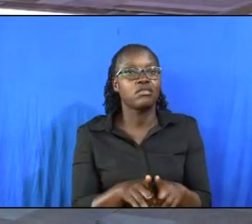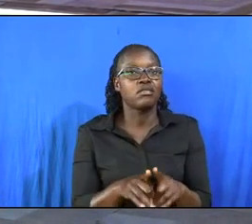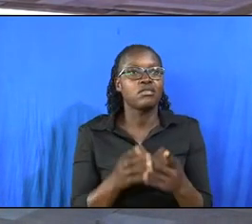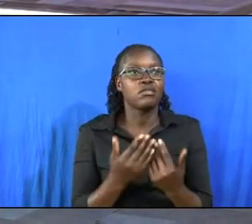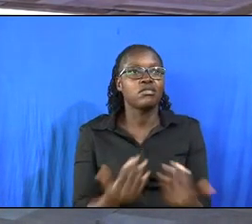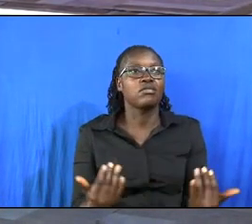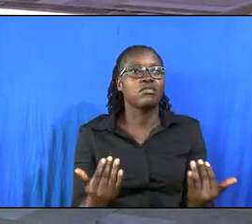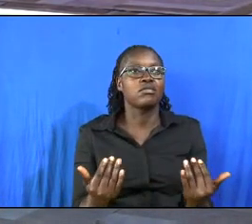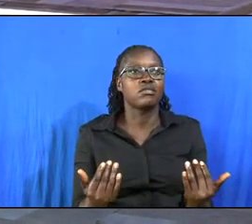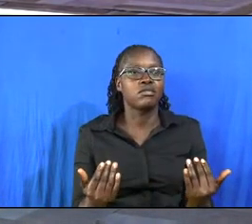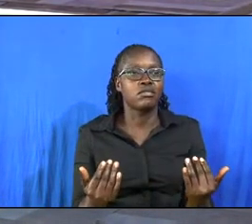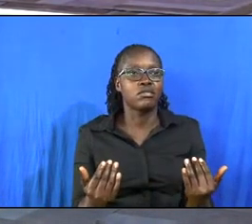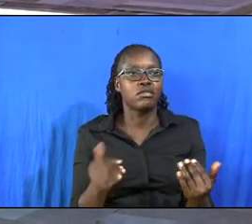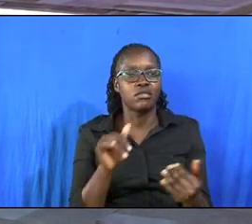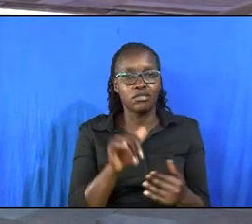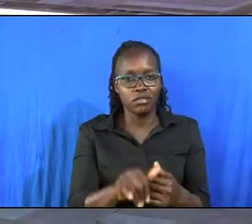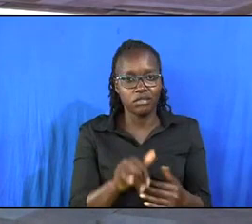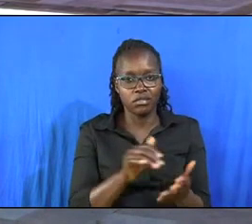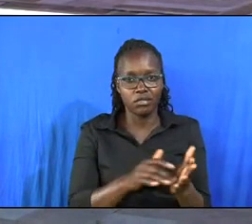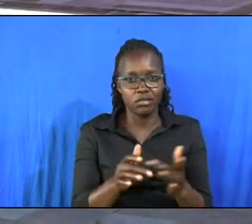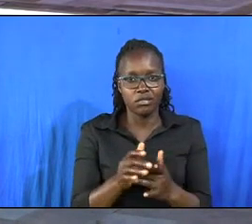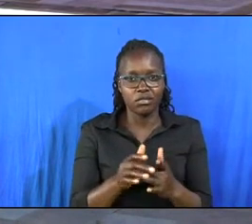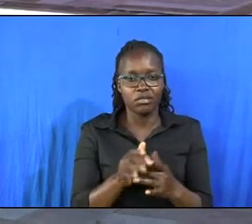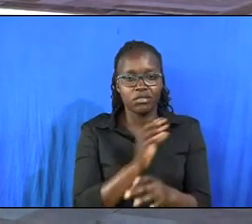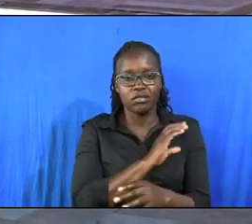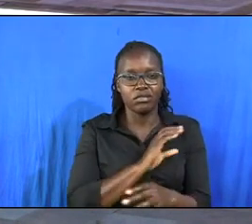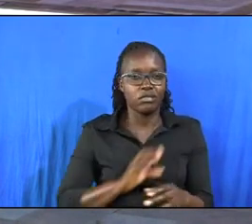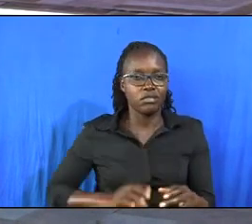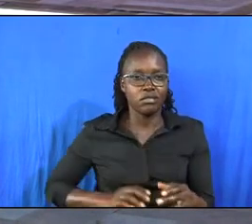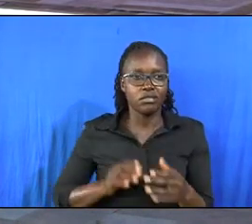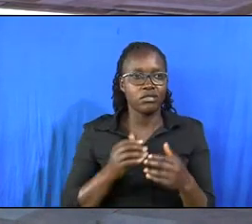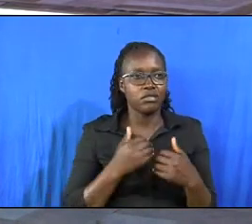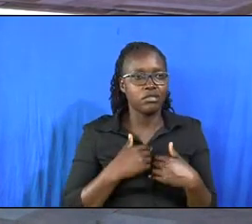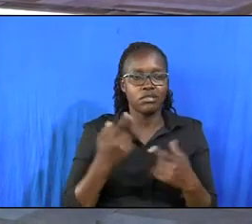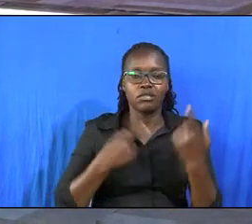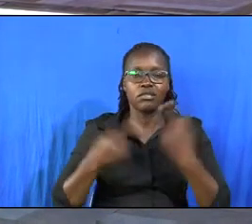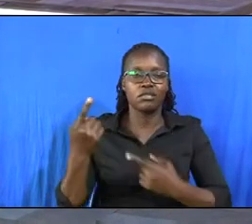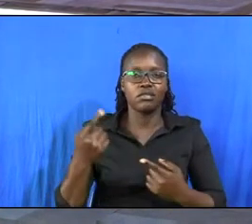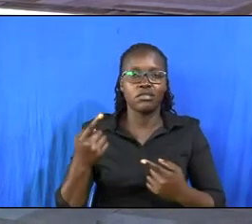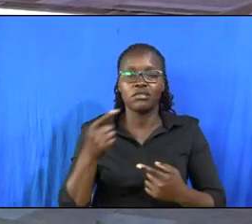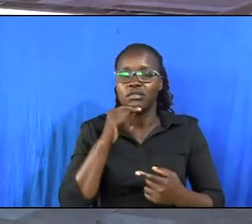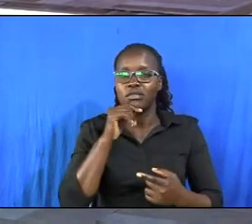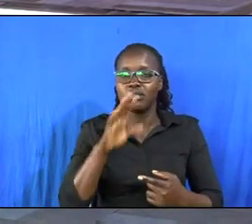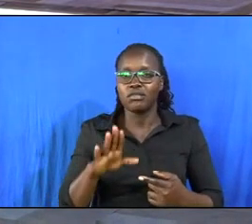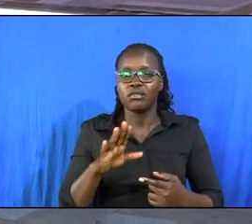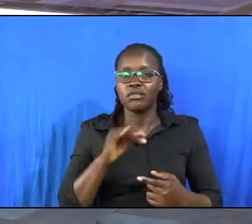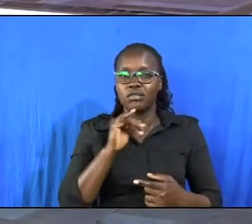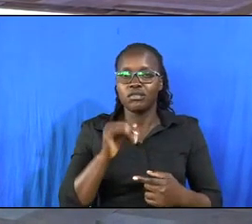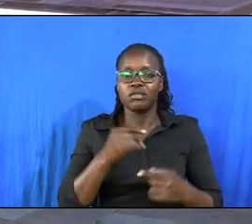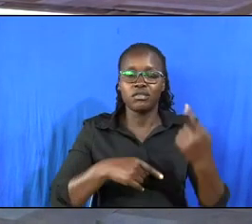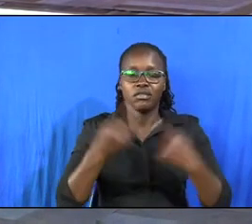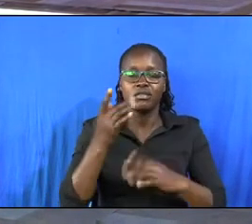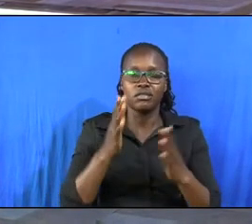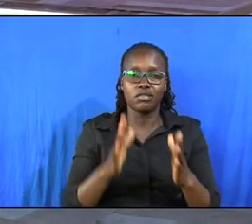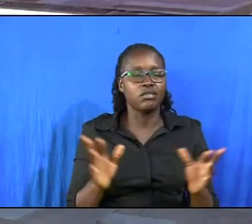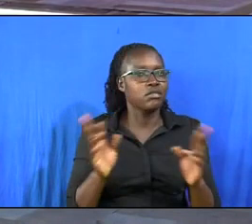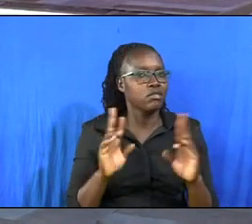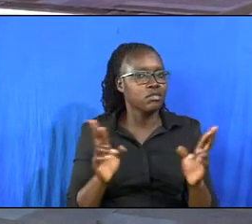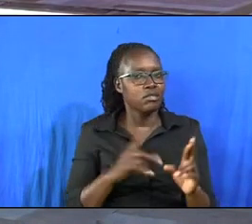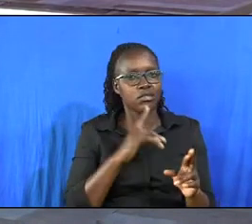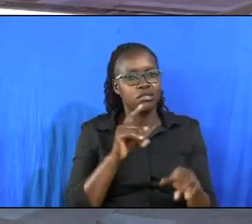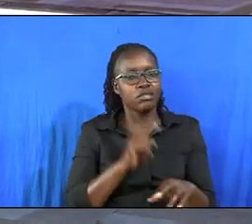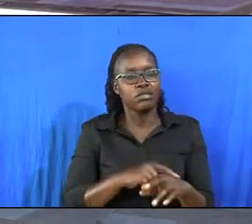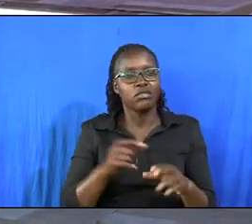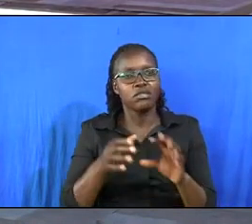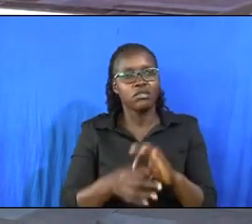thing I'm using, that Jesus Christ having been conquered, he is a conqueror already, so the